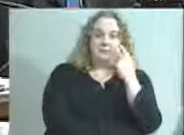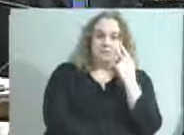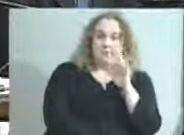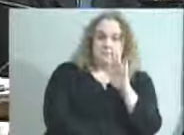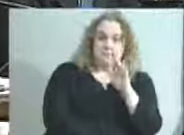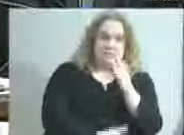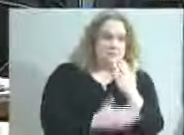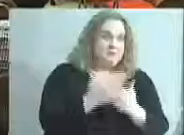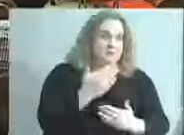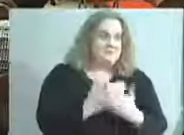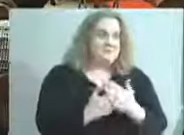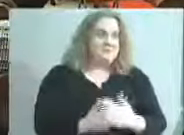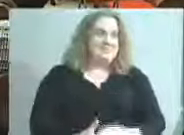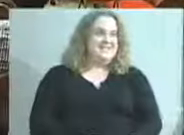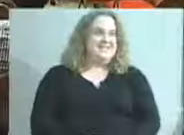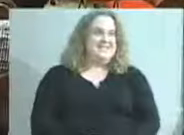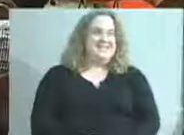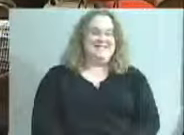Yes.